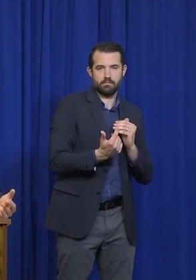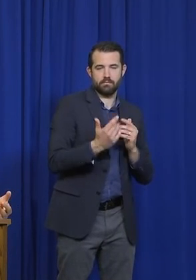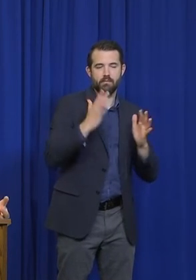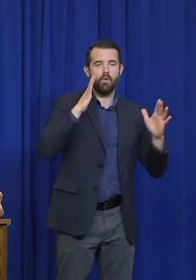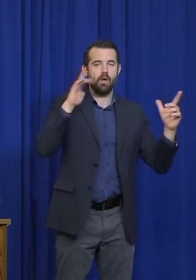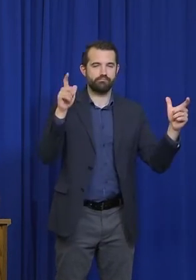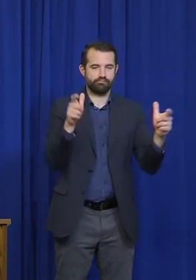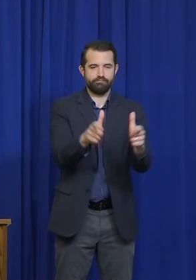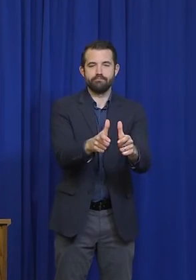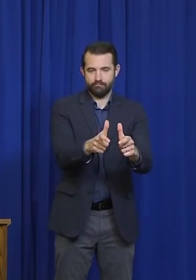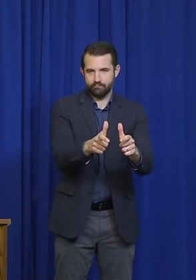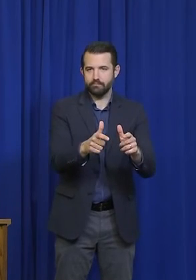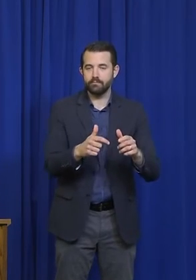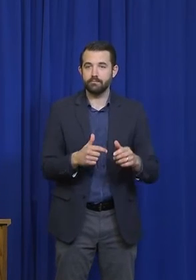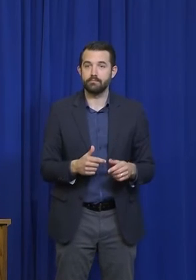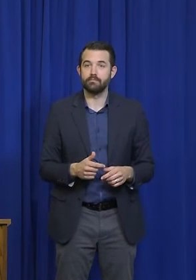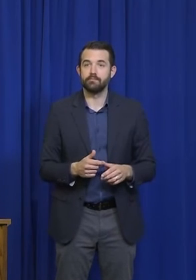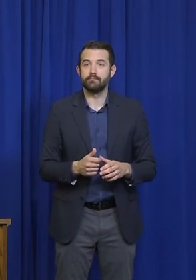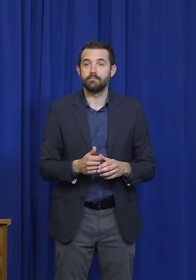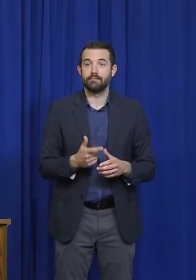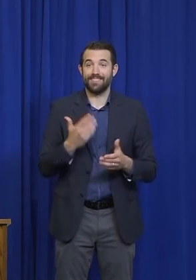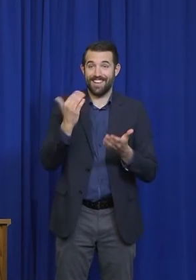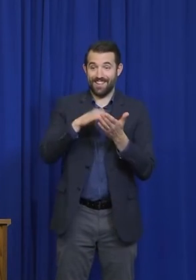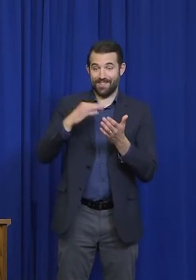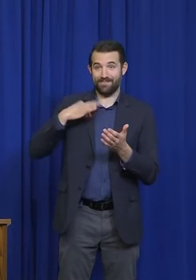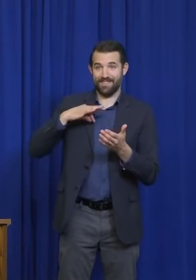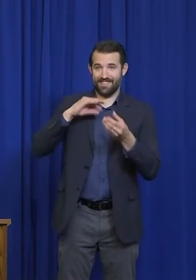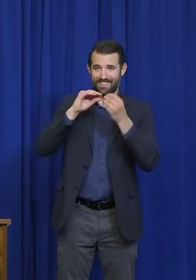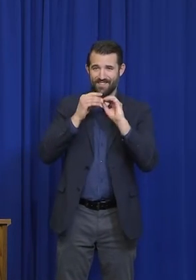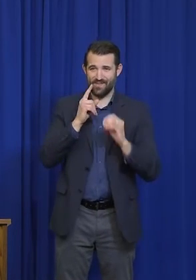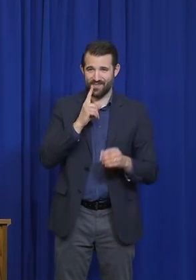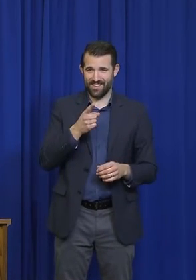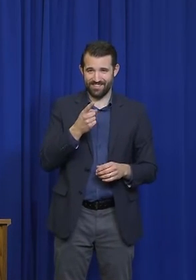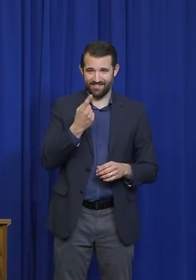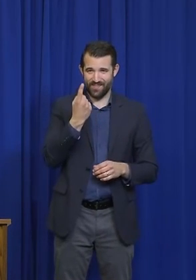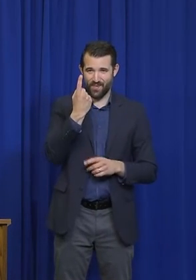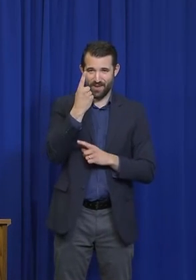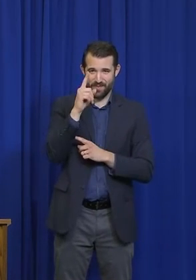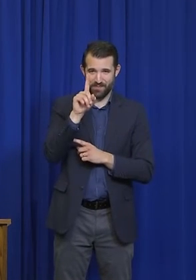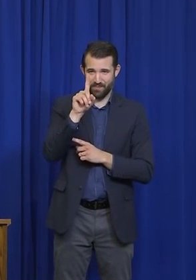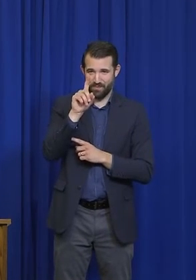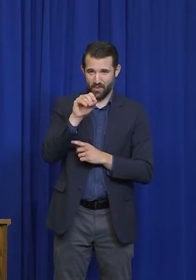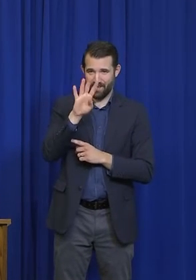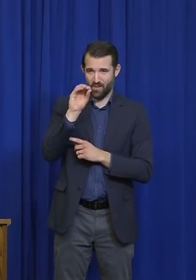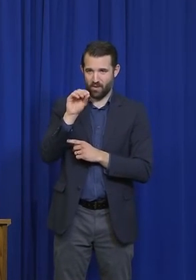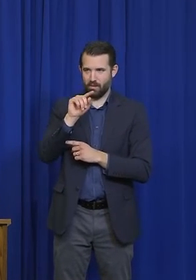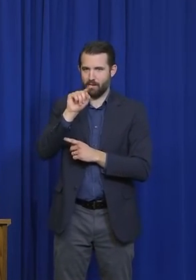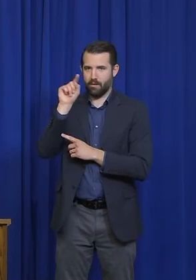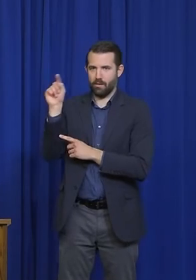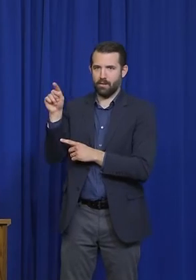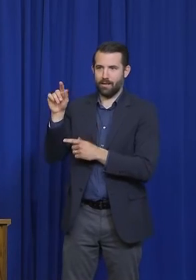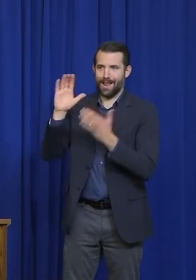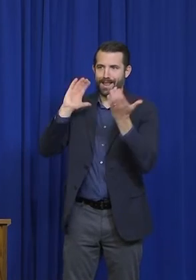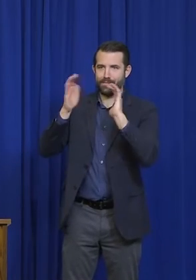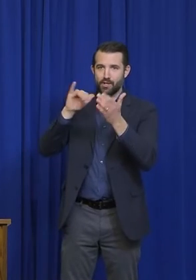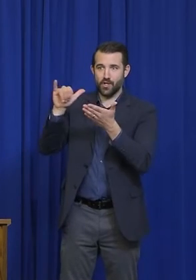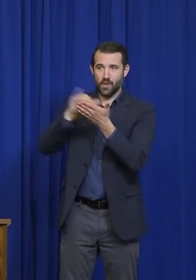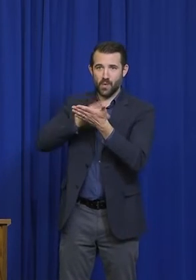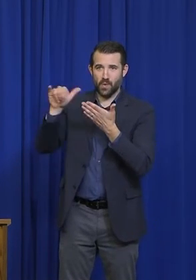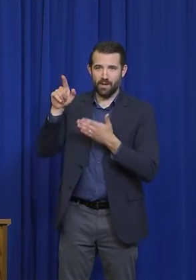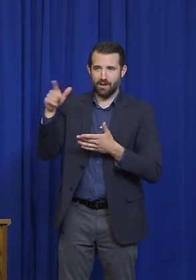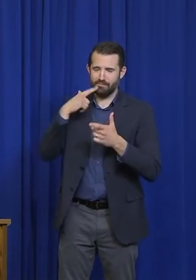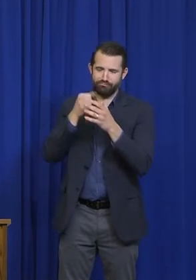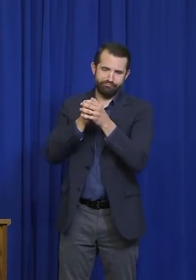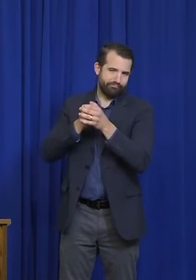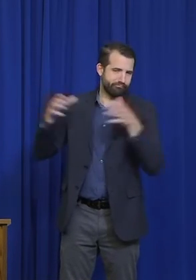say, New York, we don't really calculate it on a day-to-day basis. But what we can intuit, based on just the last